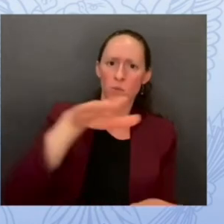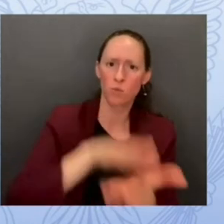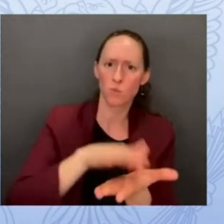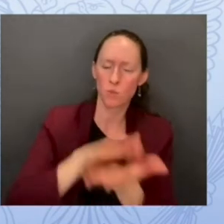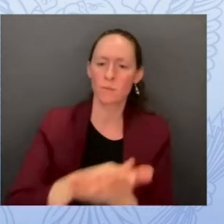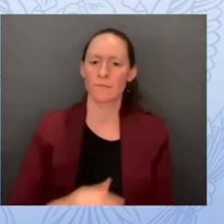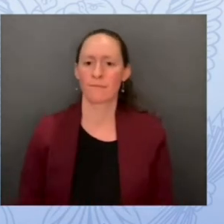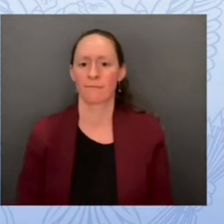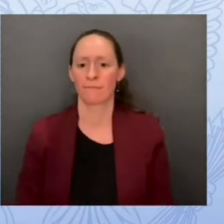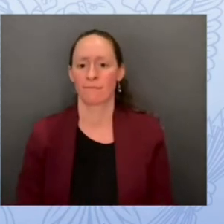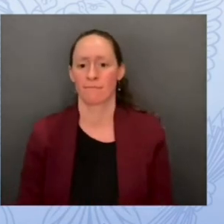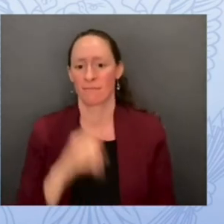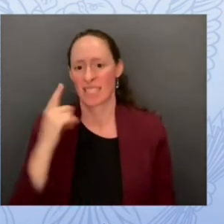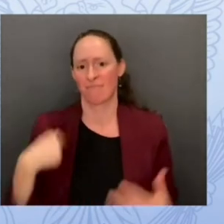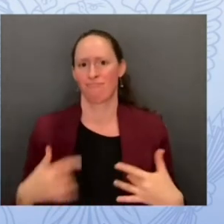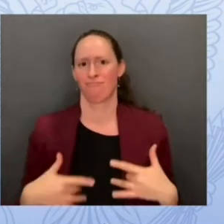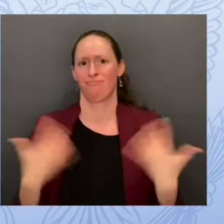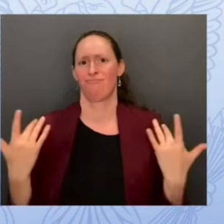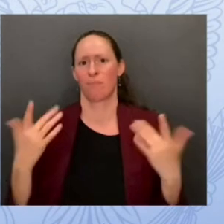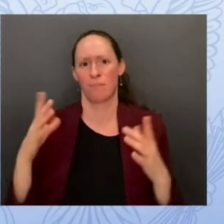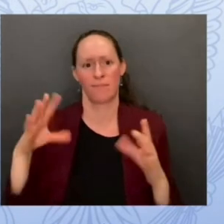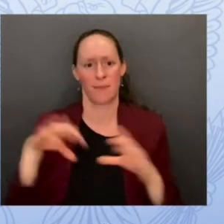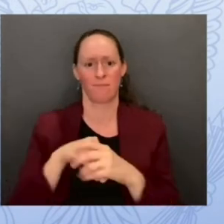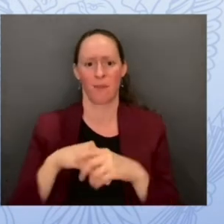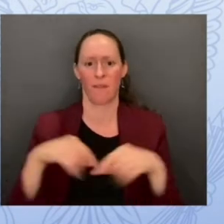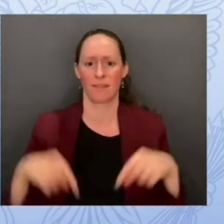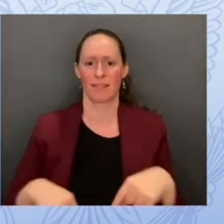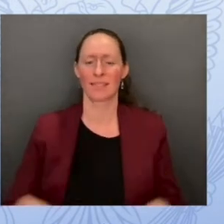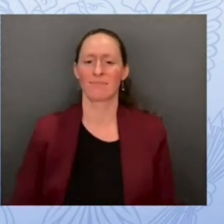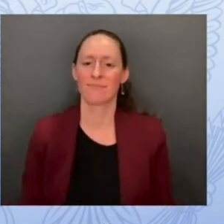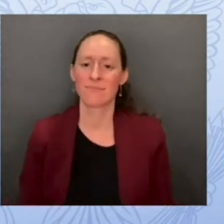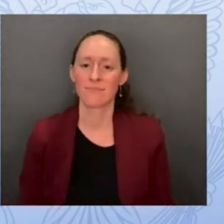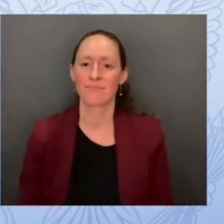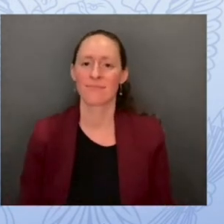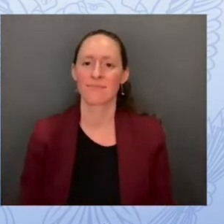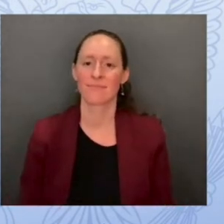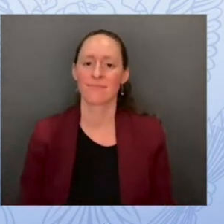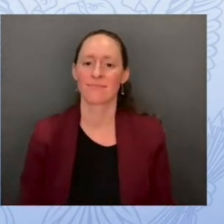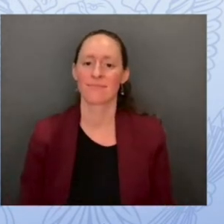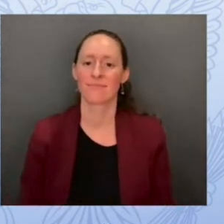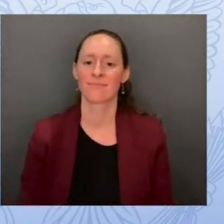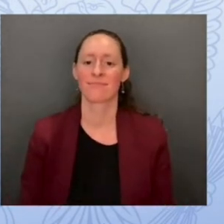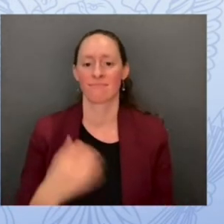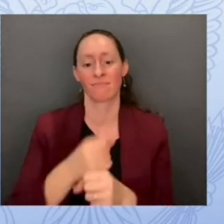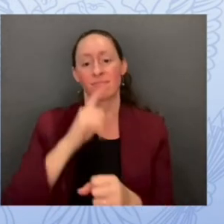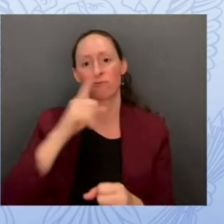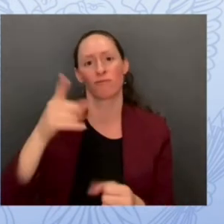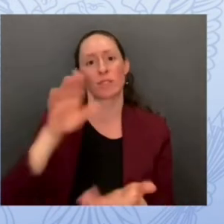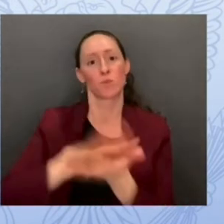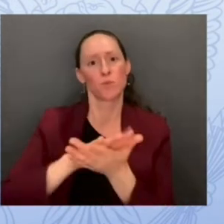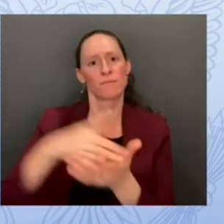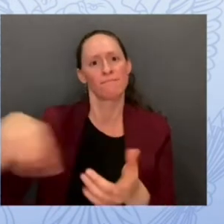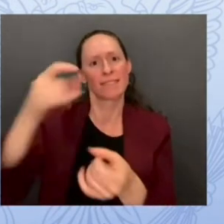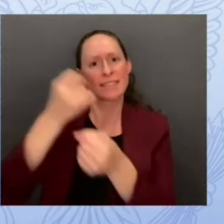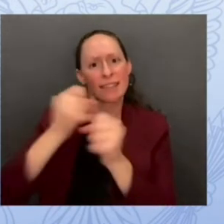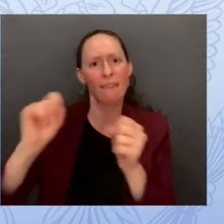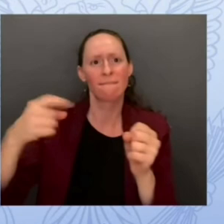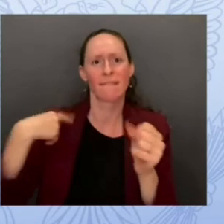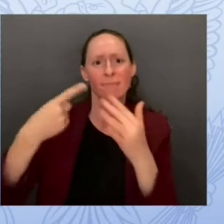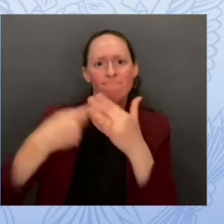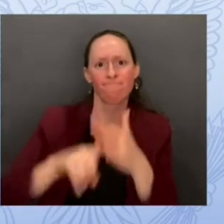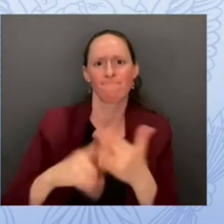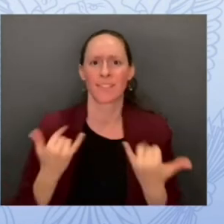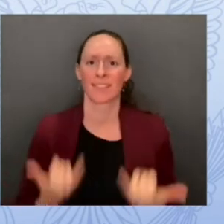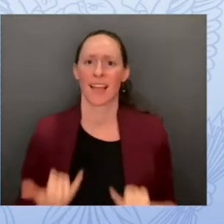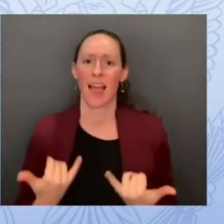the return back to school safely and safety initiative we're here to support but most importantly we continue